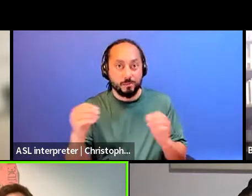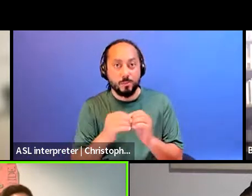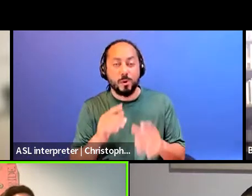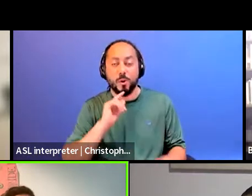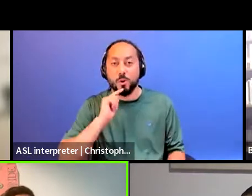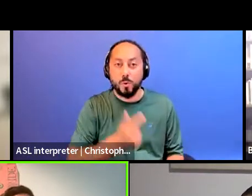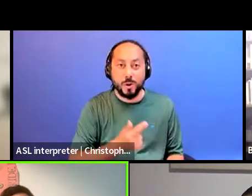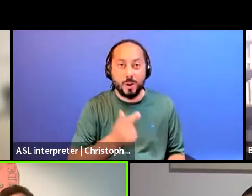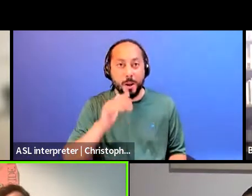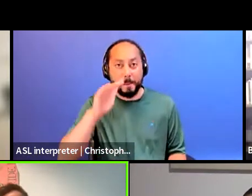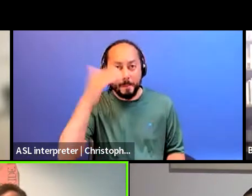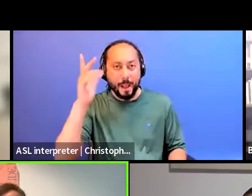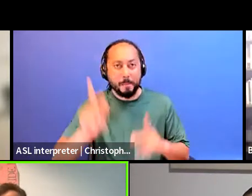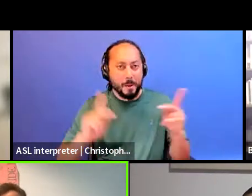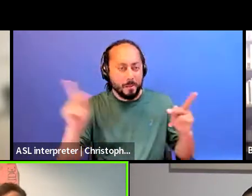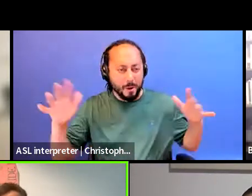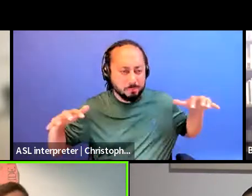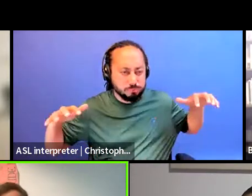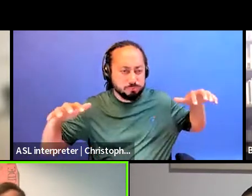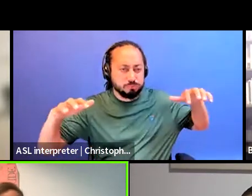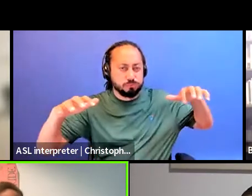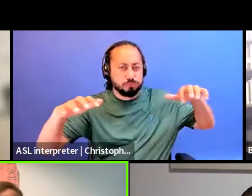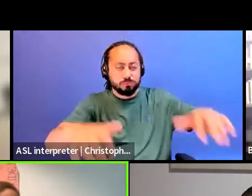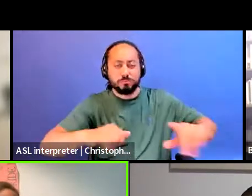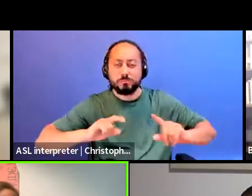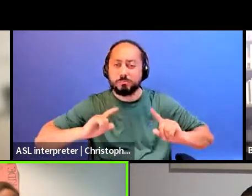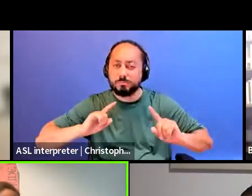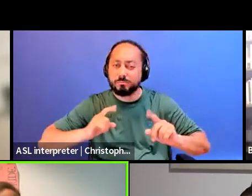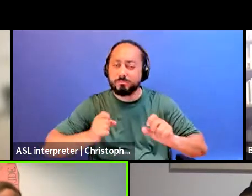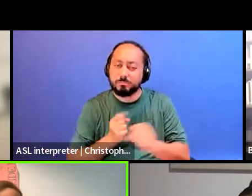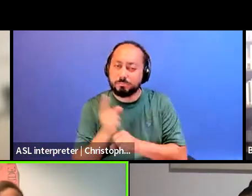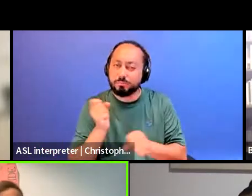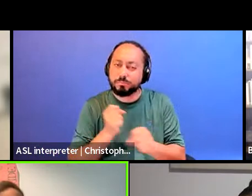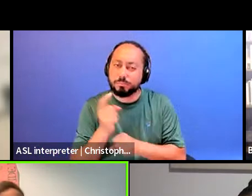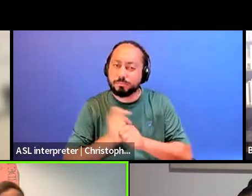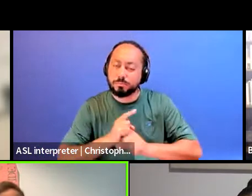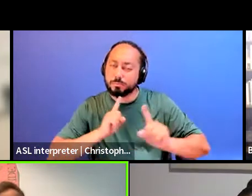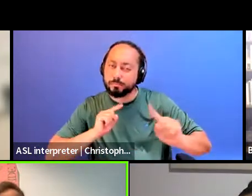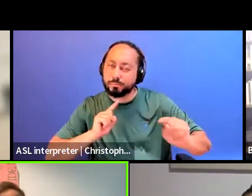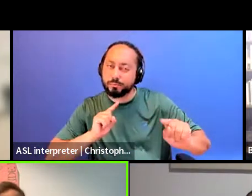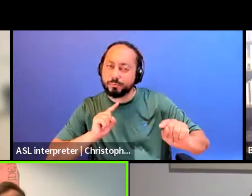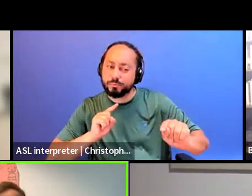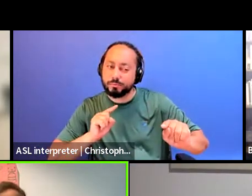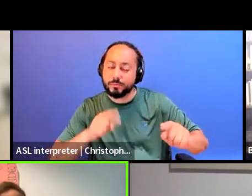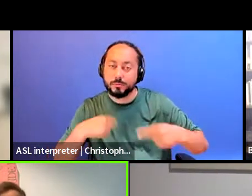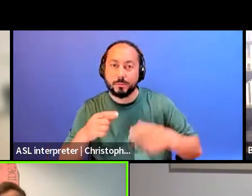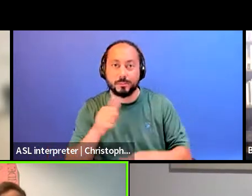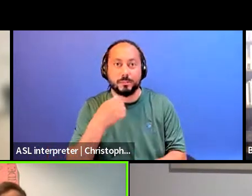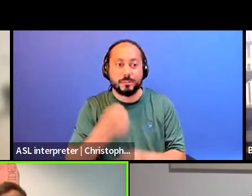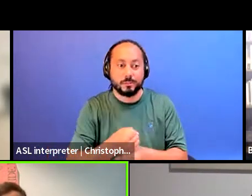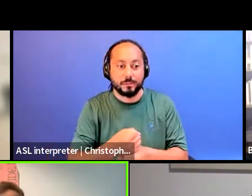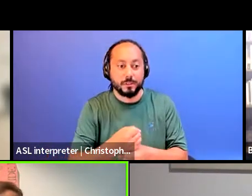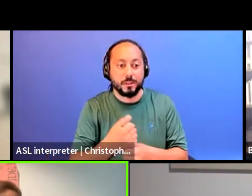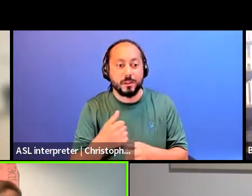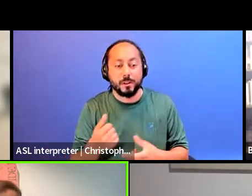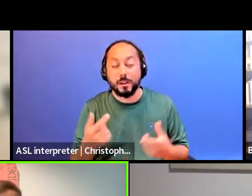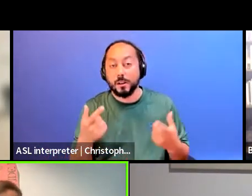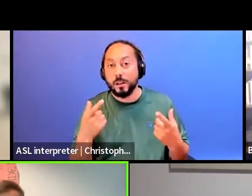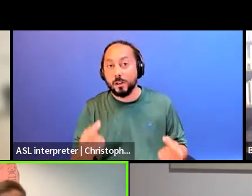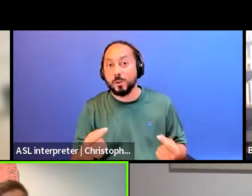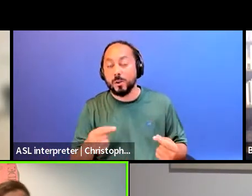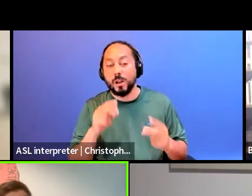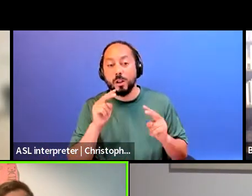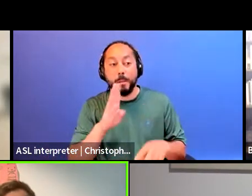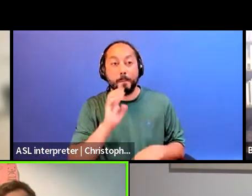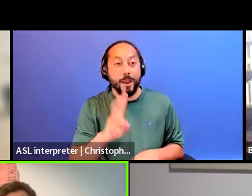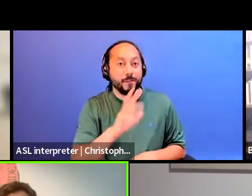life and would come back every year. And it's been over a decade. So, and I look at some of the work that, that you've done